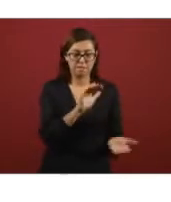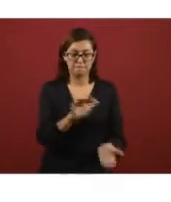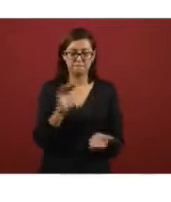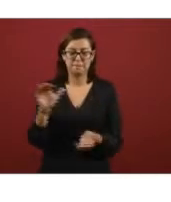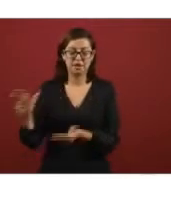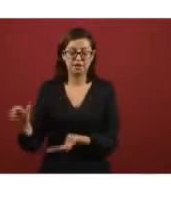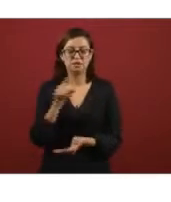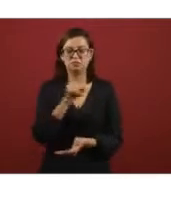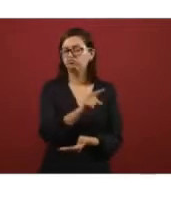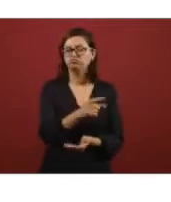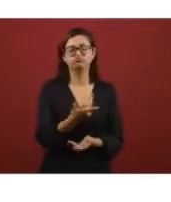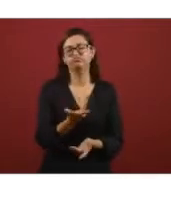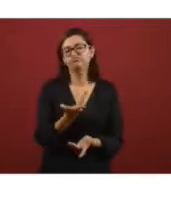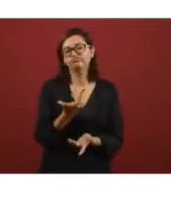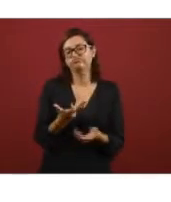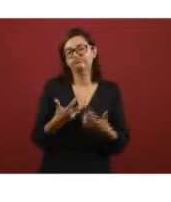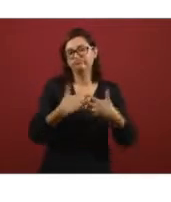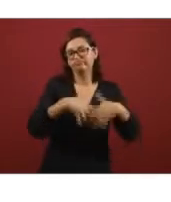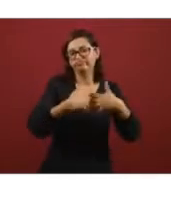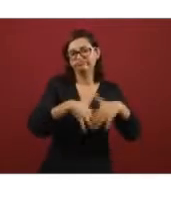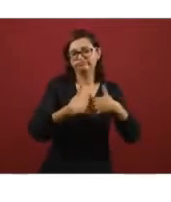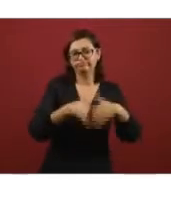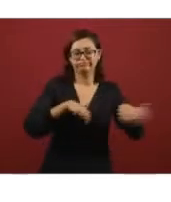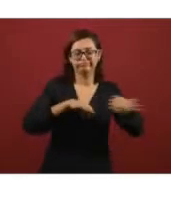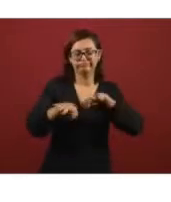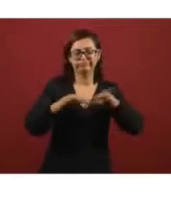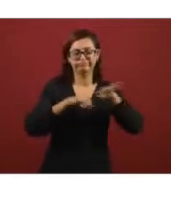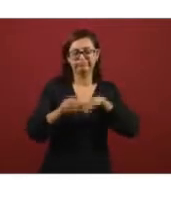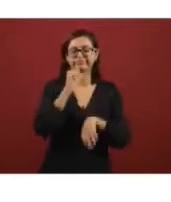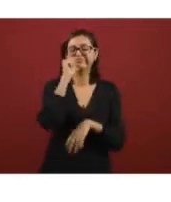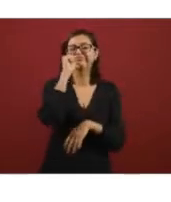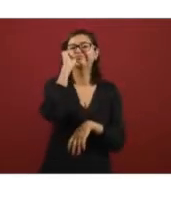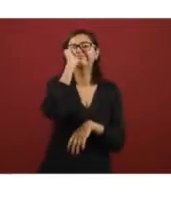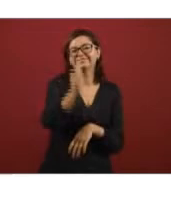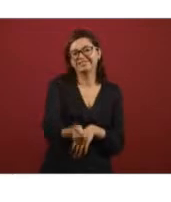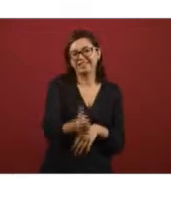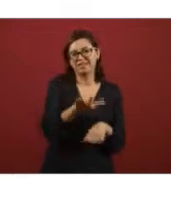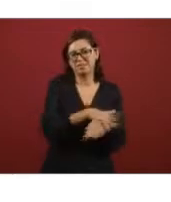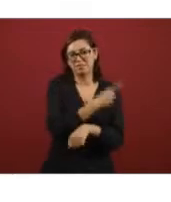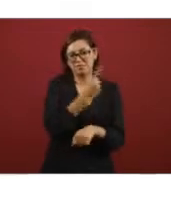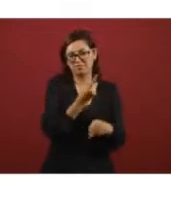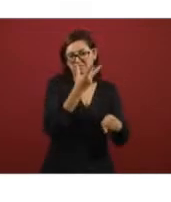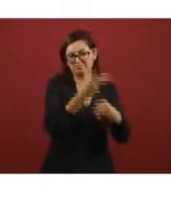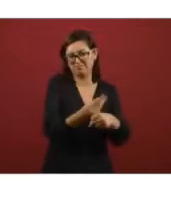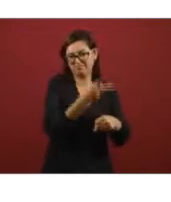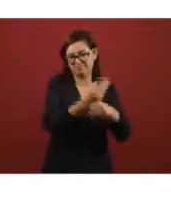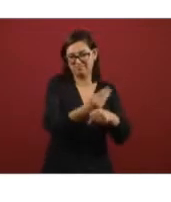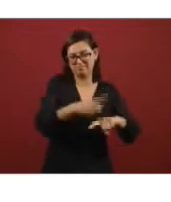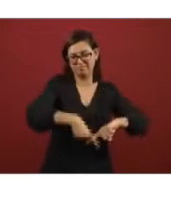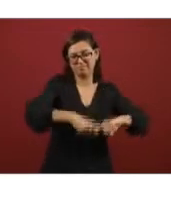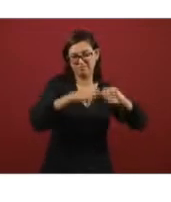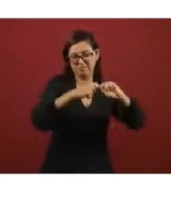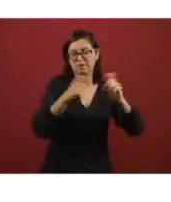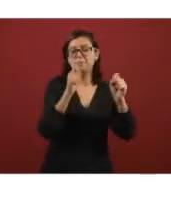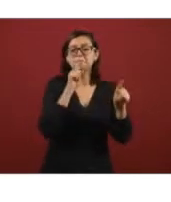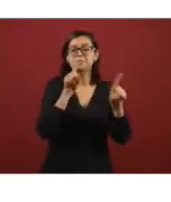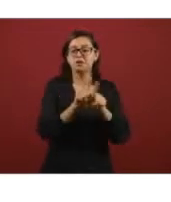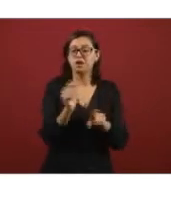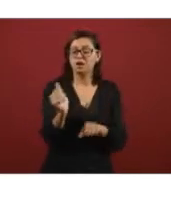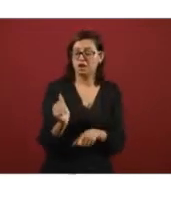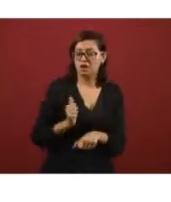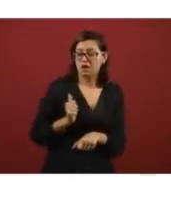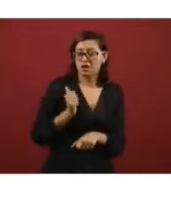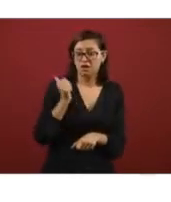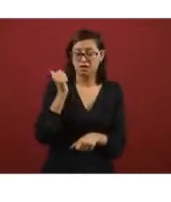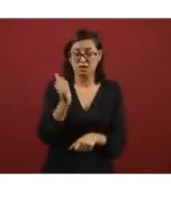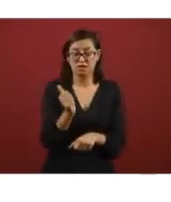fifty sixty one thousand barrels but also since we're going to be doing this maintenance